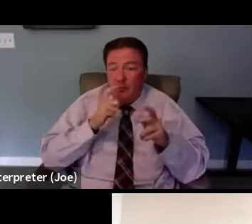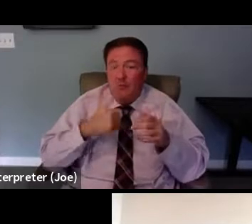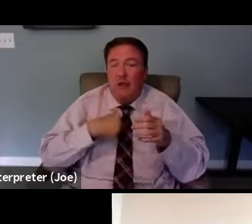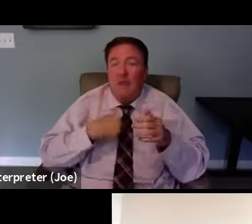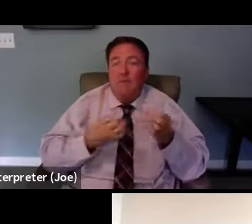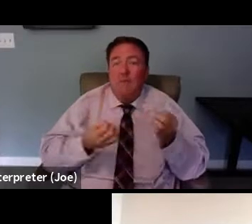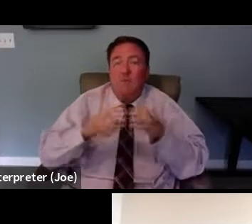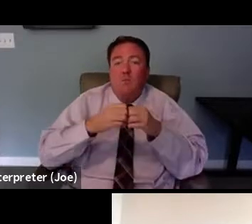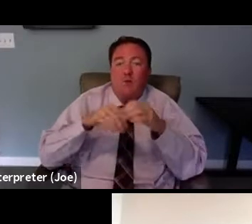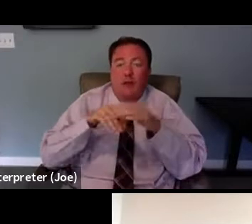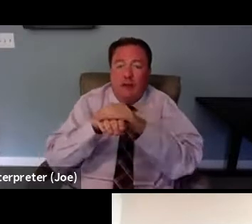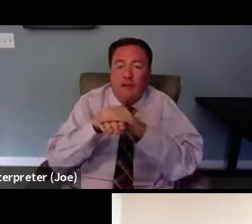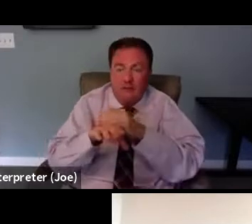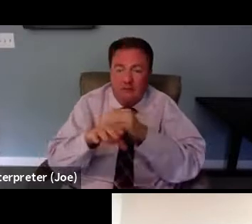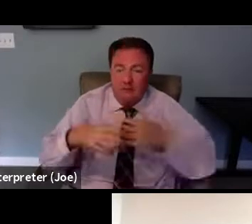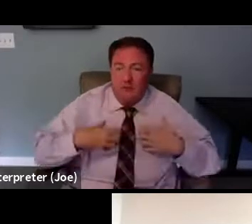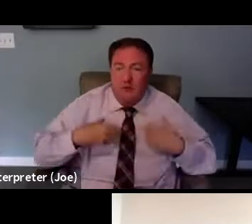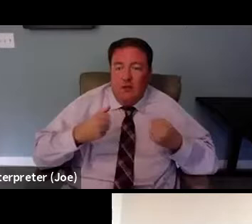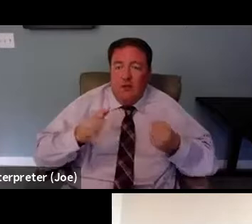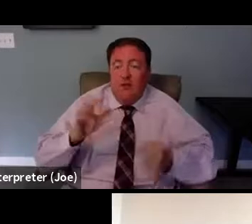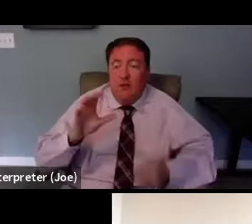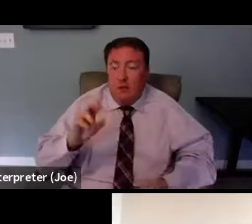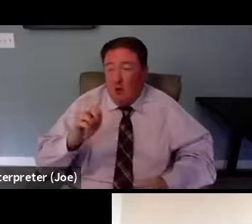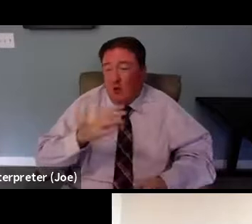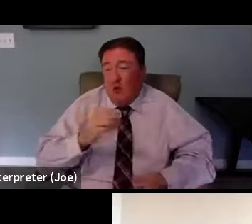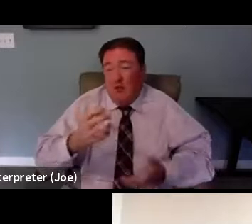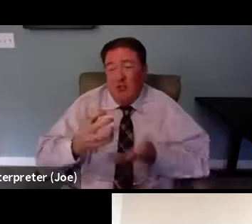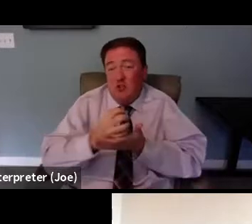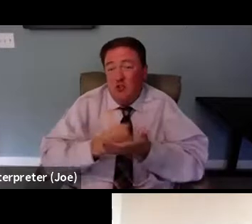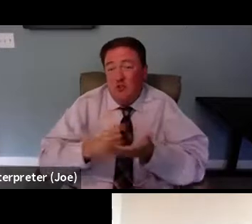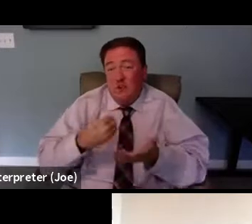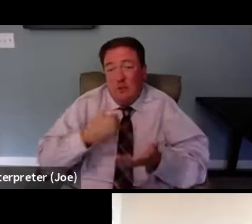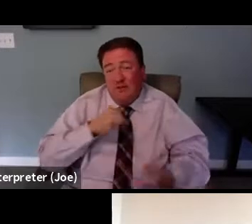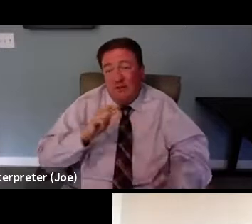access and who deserve to have health care.